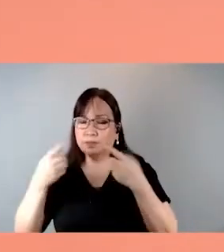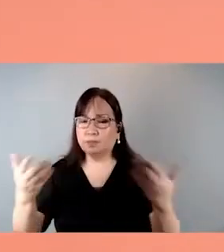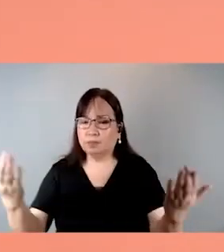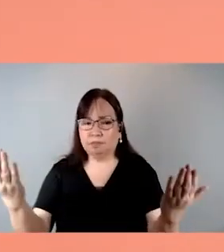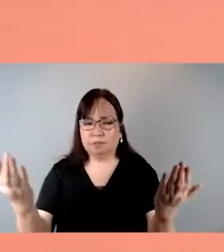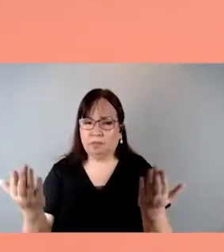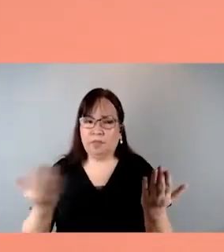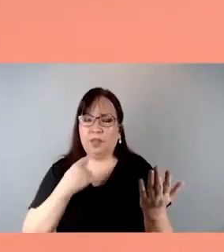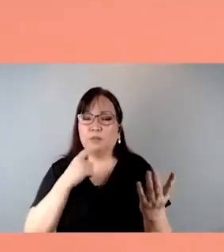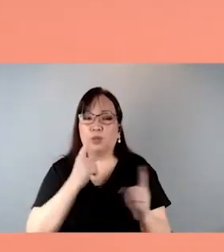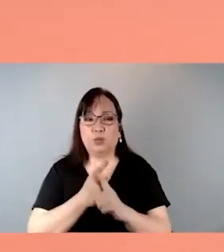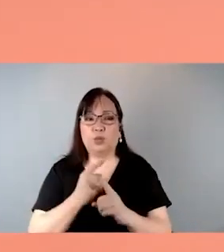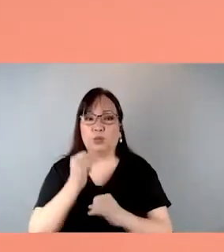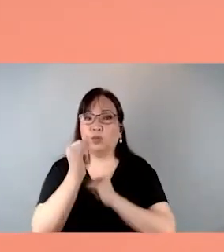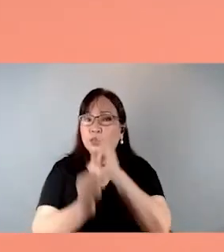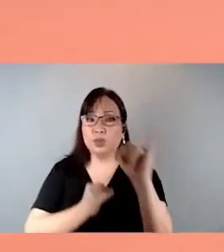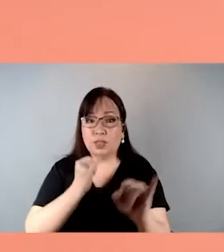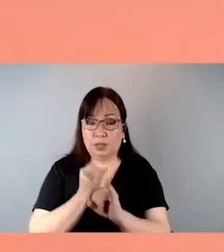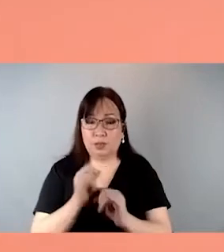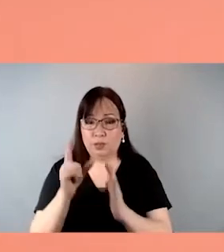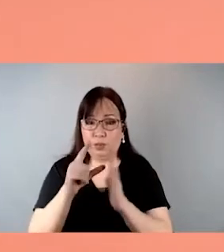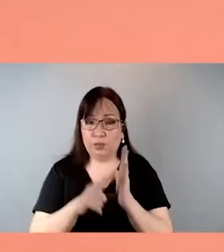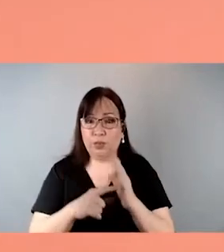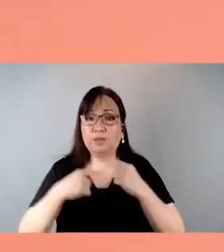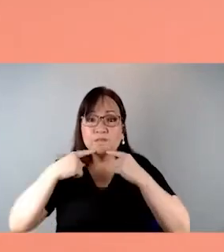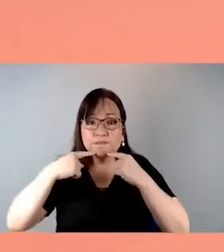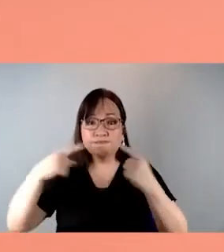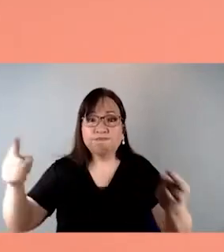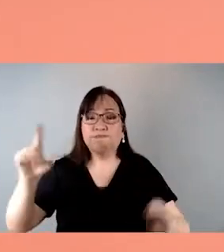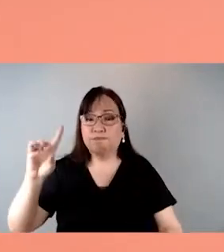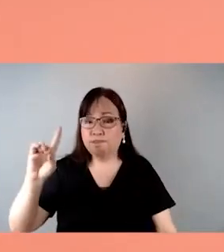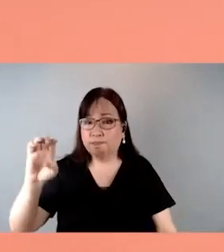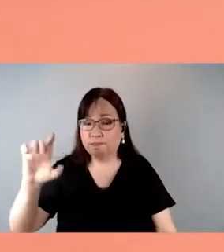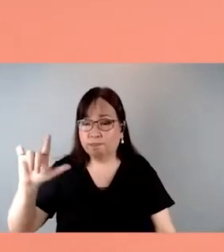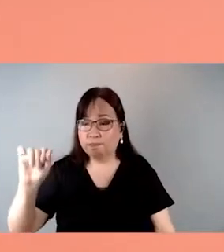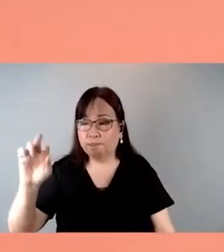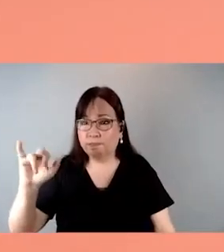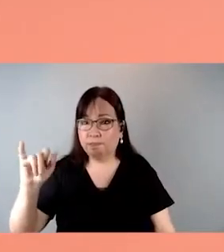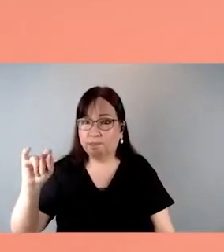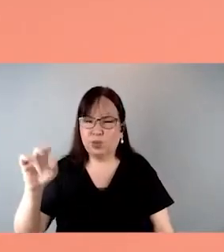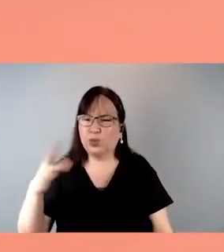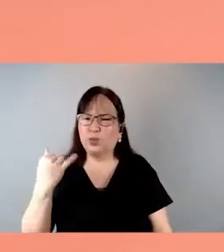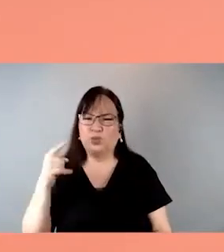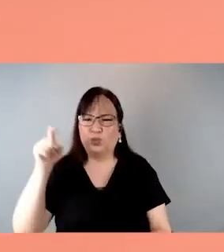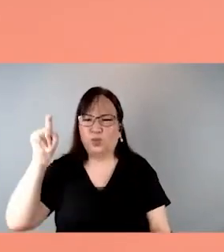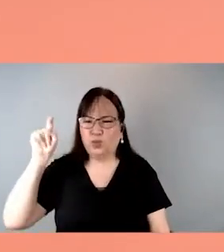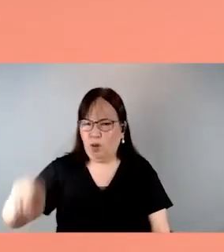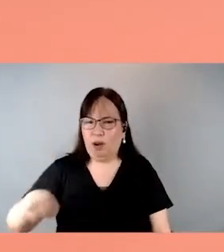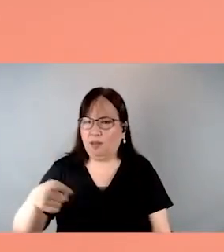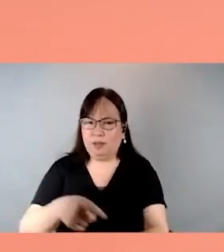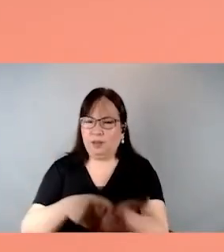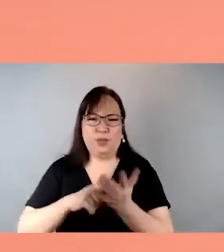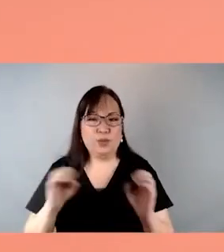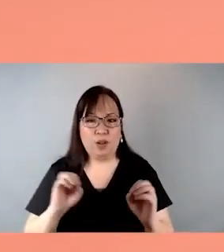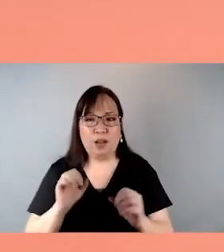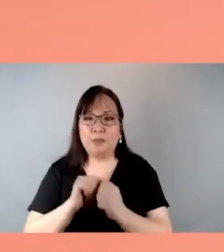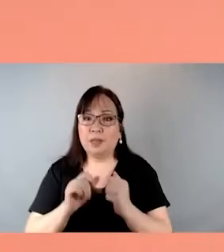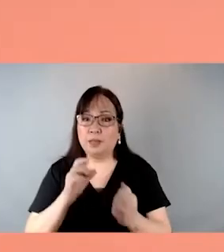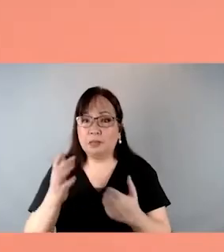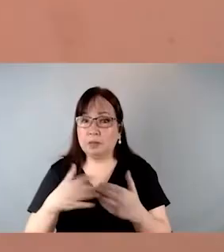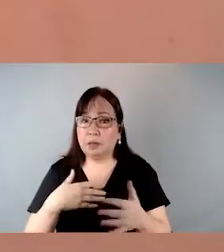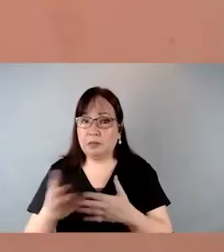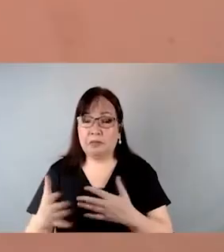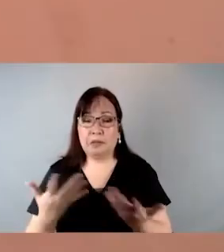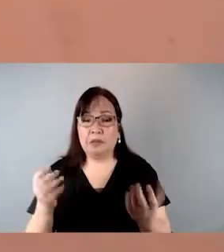law, declarations are non-binding, meaning there is no real legal obligation for states who sign it to